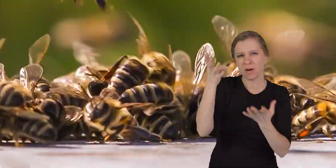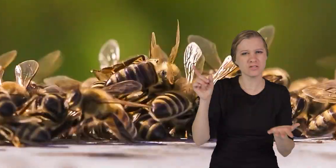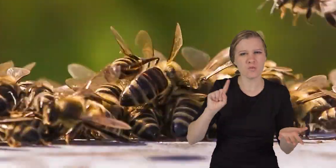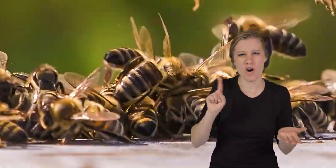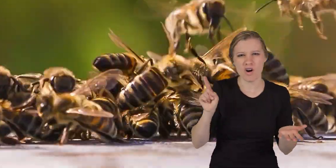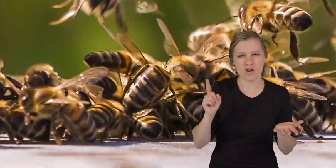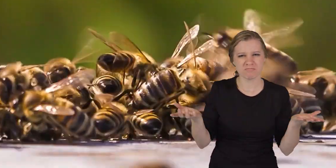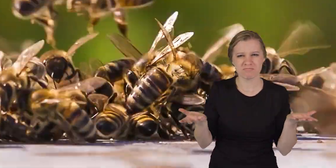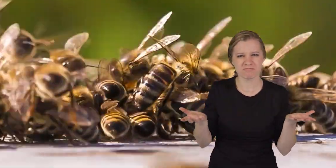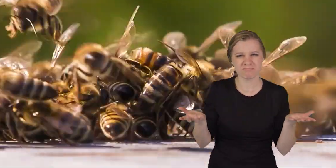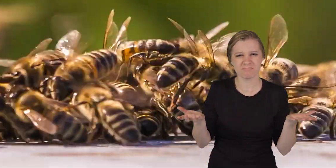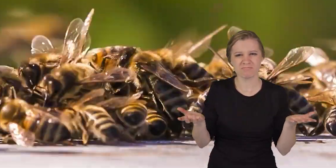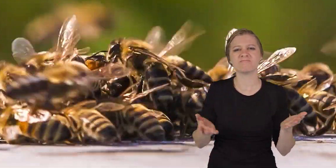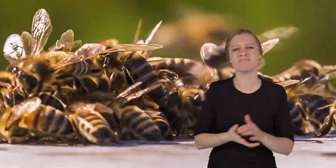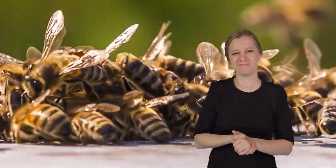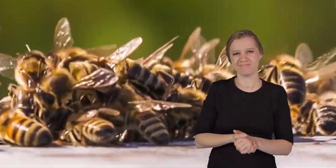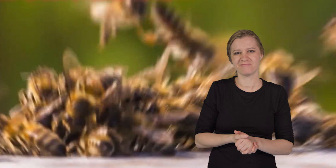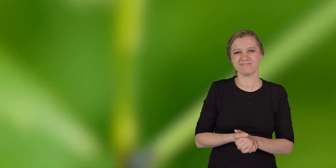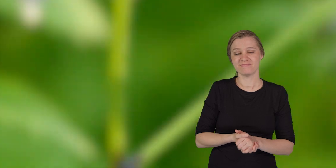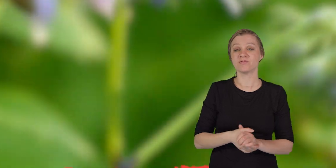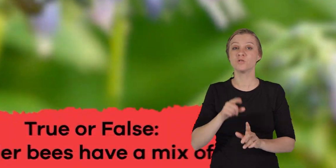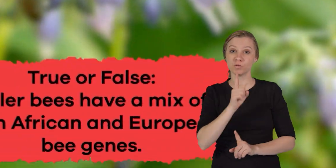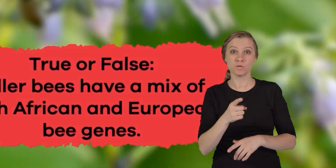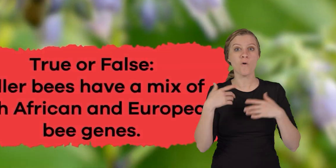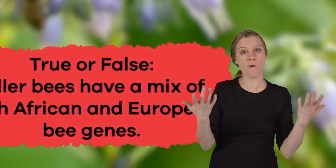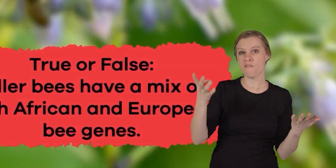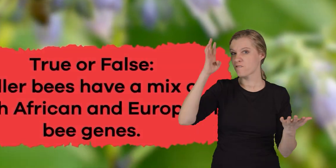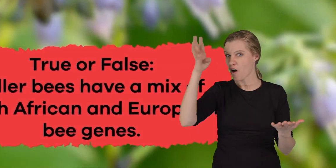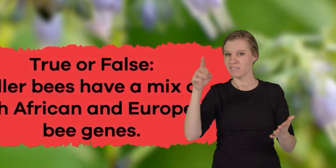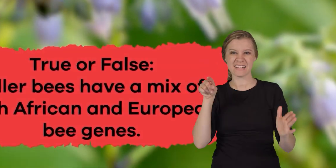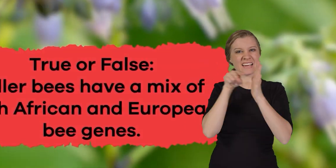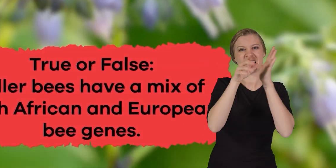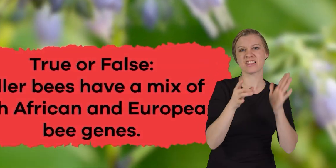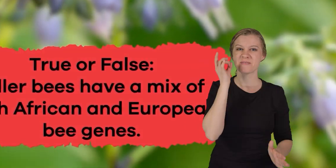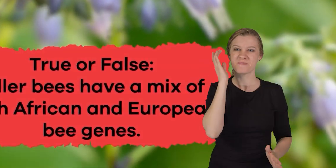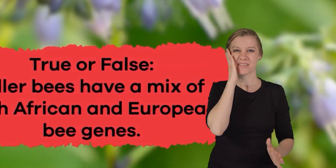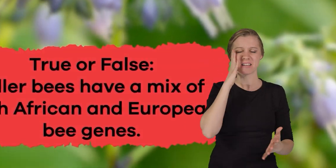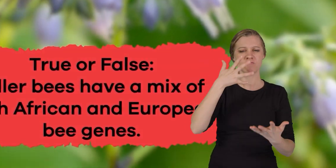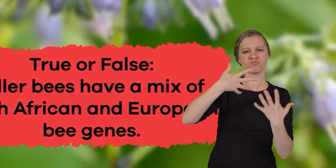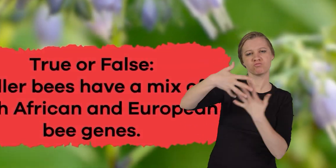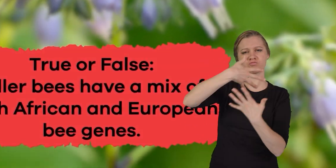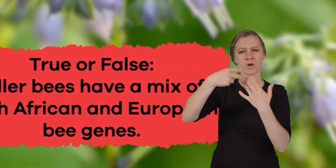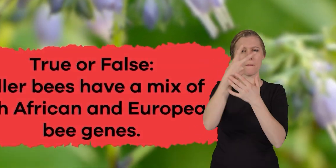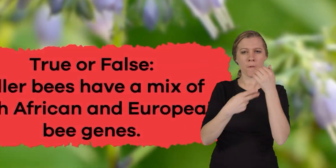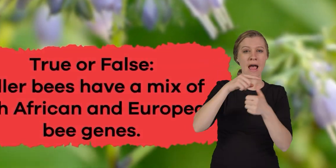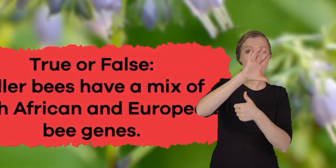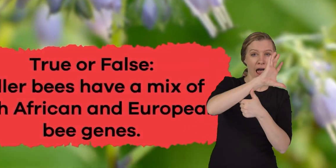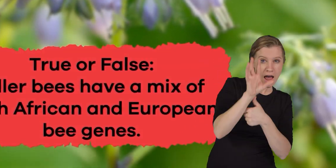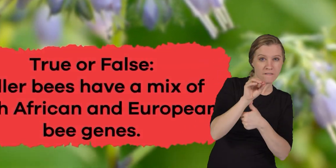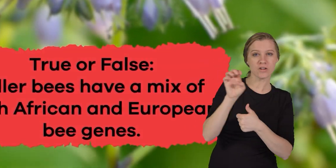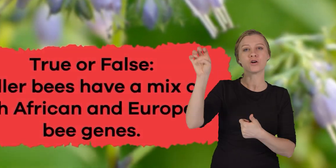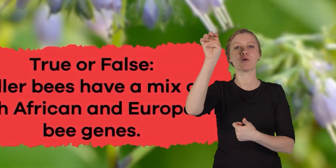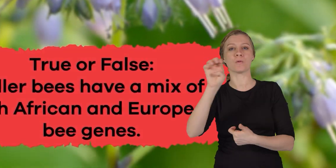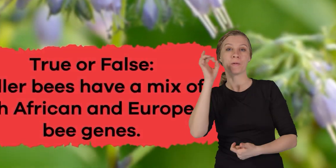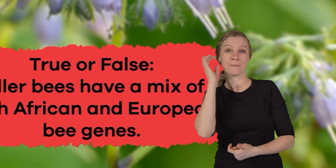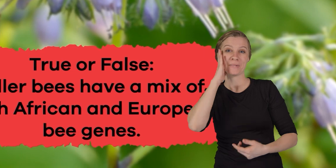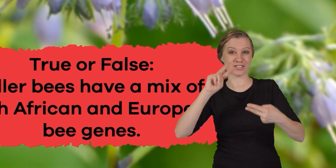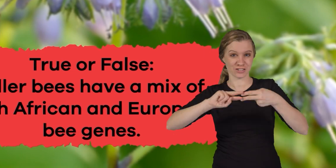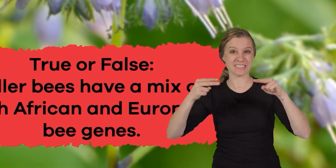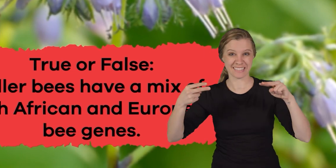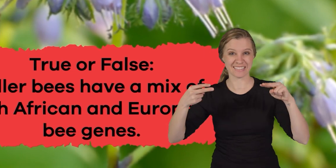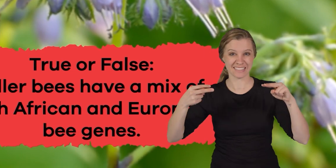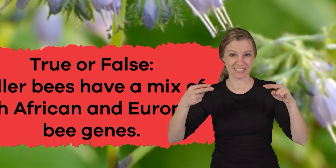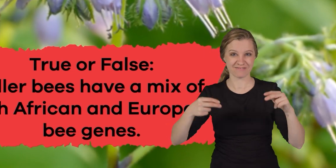Where did you find that information? True or false? Killer bees have a mix of both African and